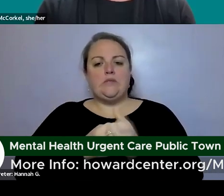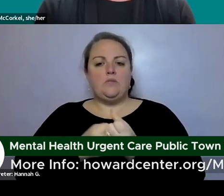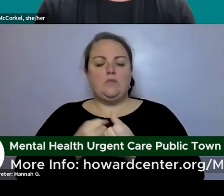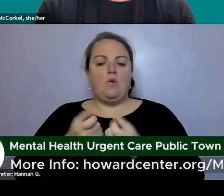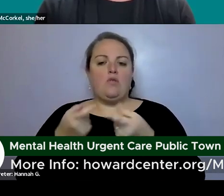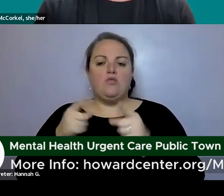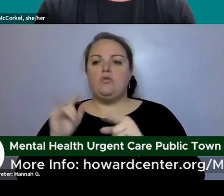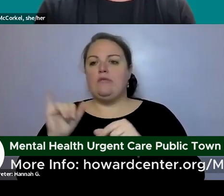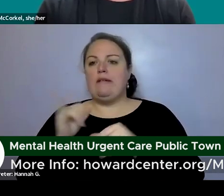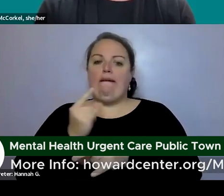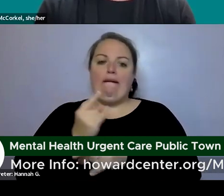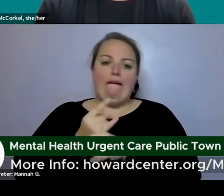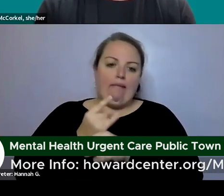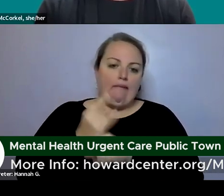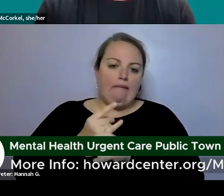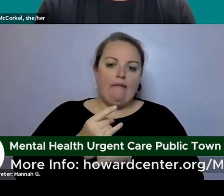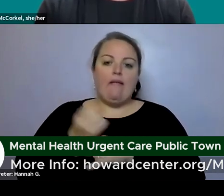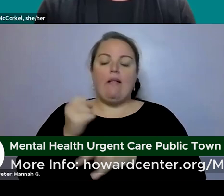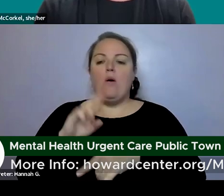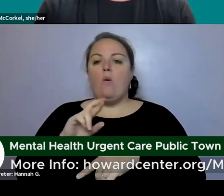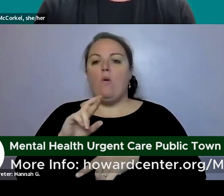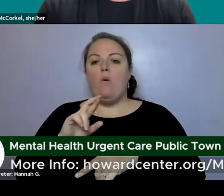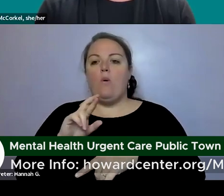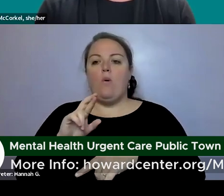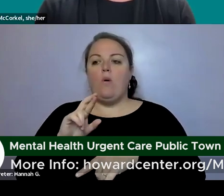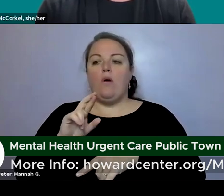or substance um withdrawal